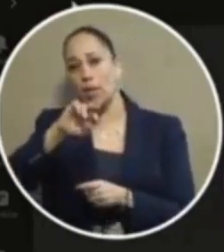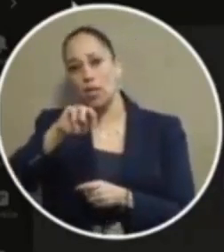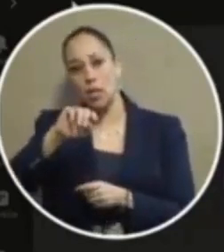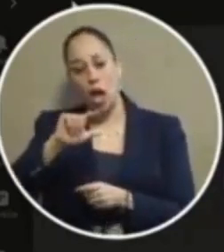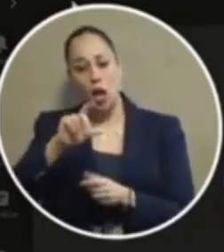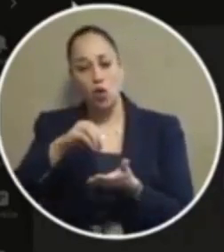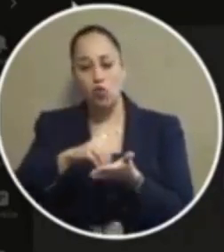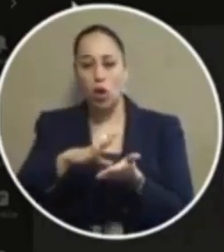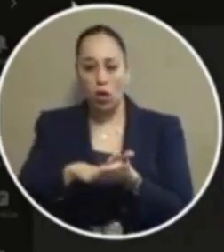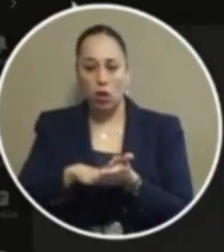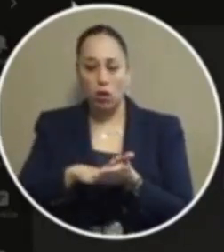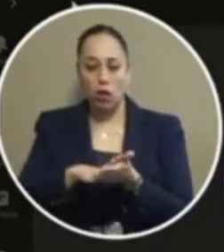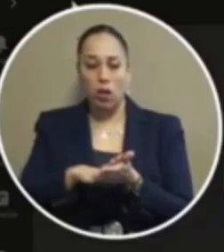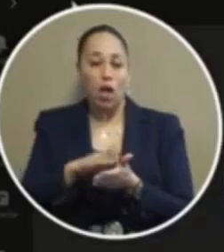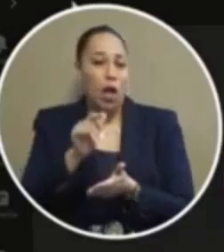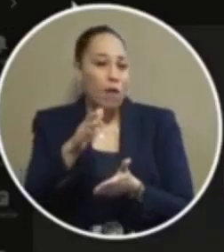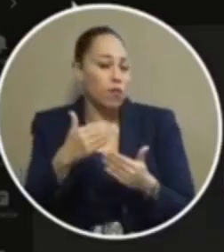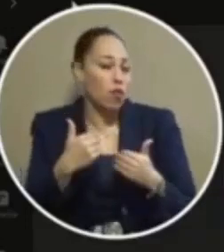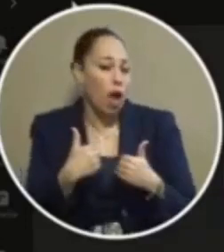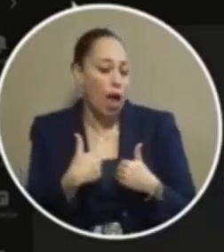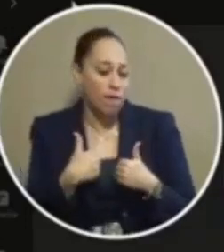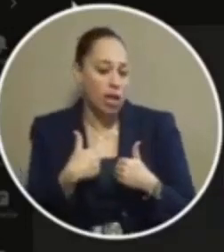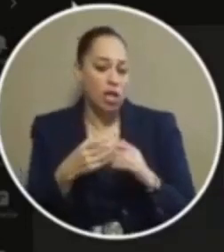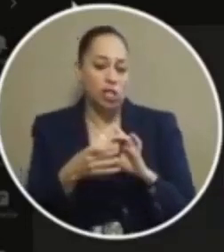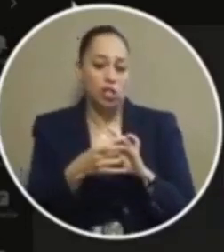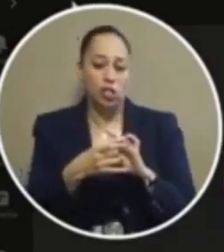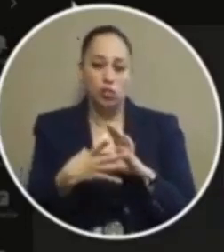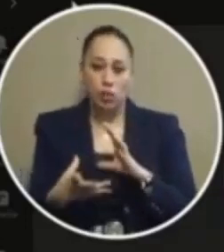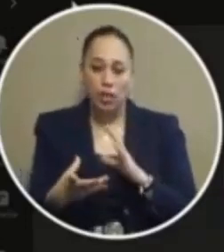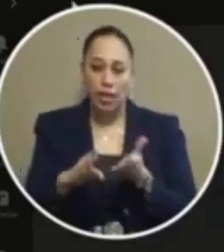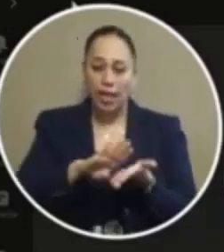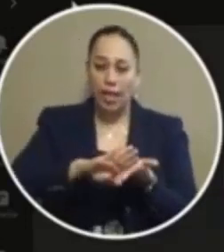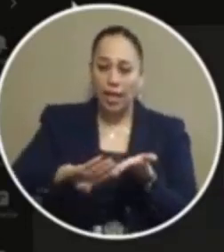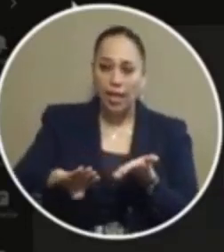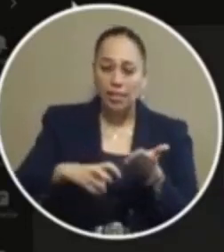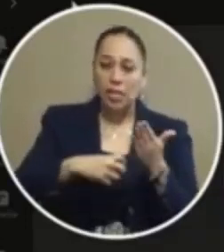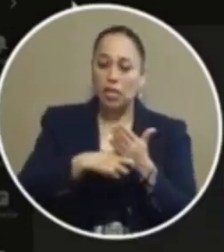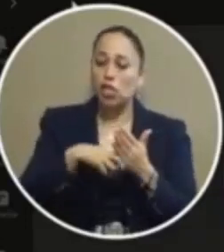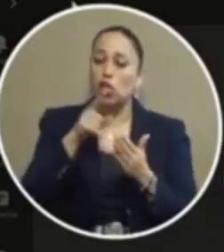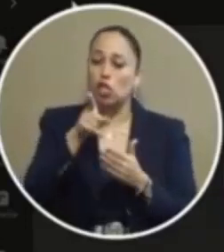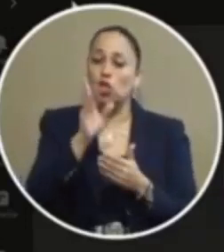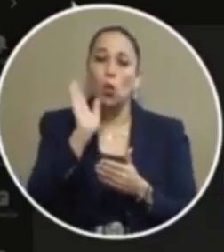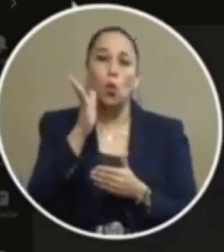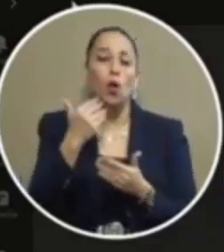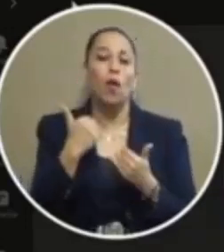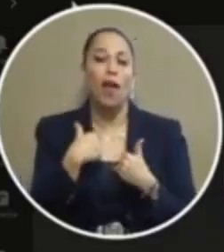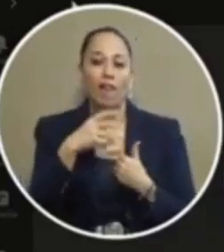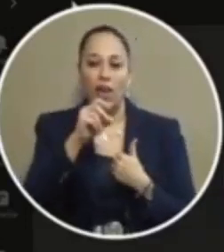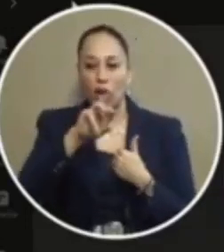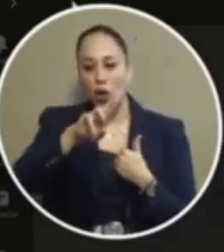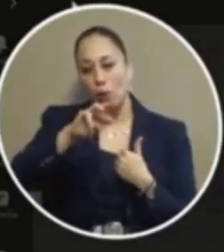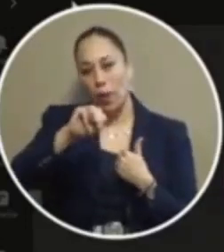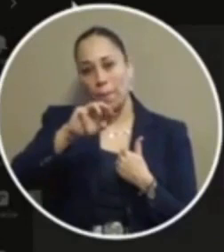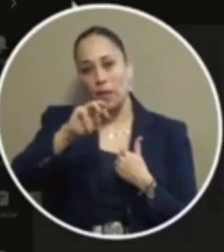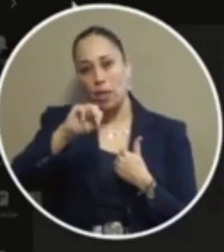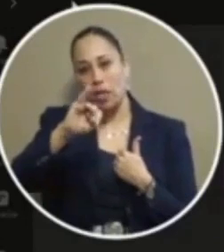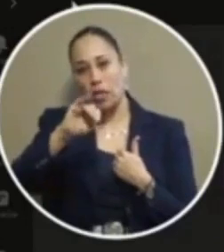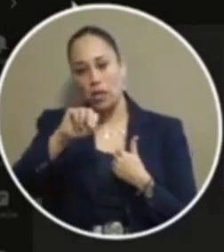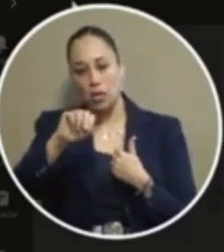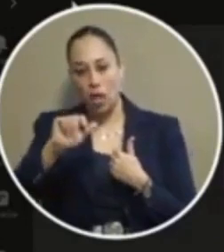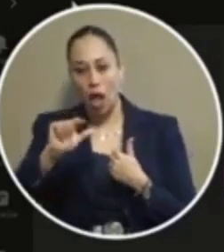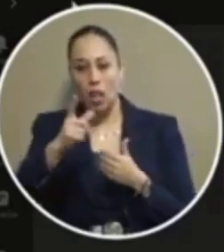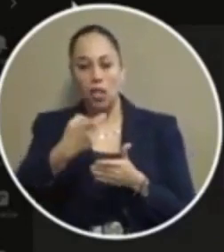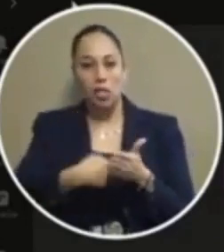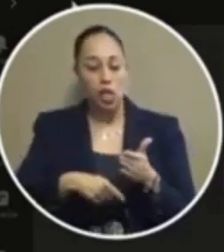if you do get a site in the release citation you will have a criminal charge you